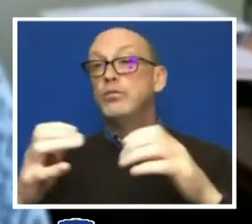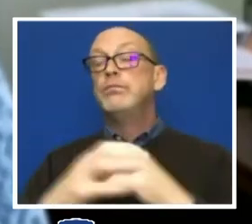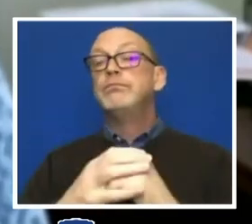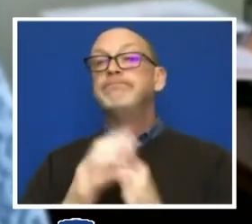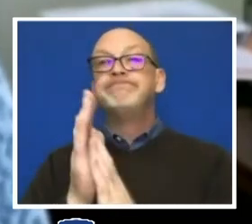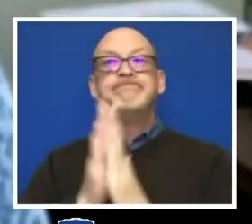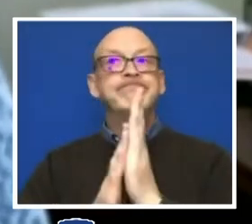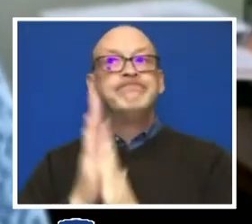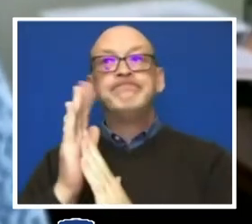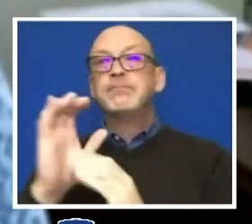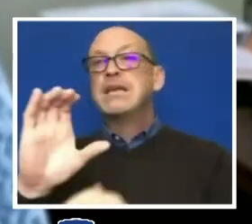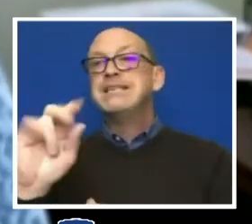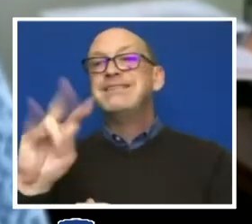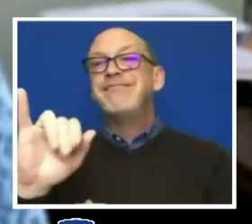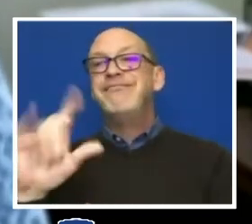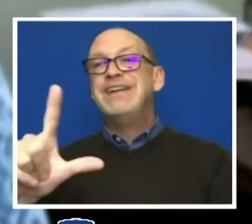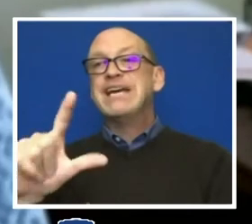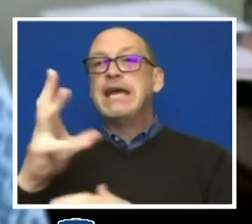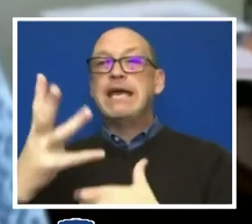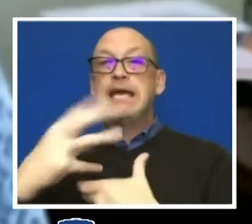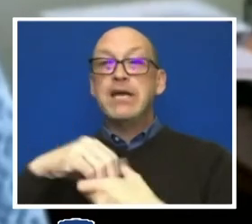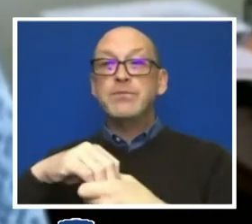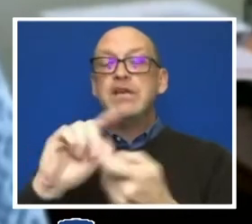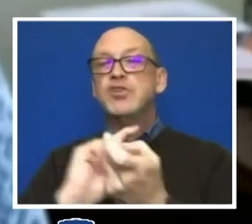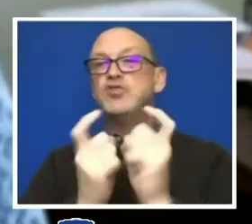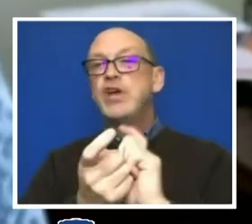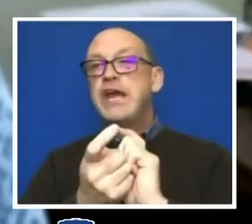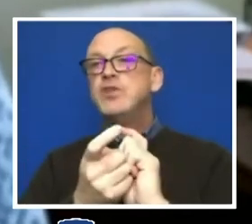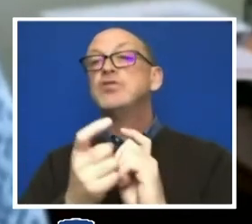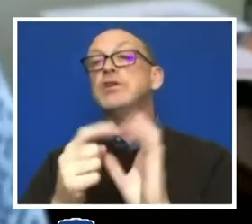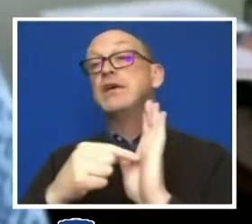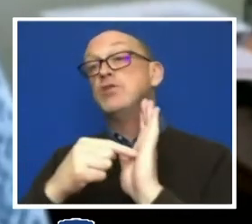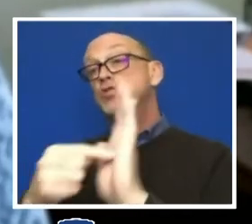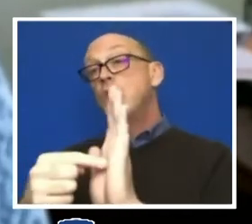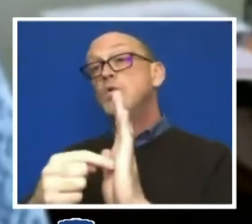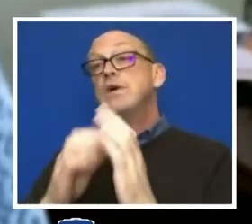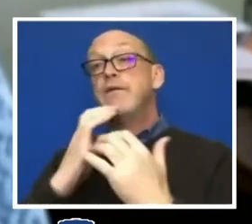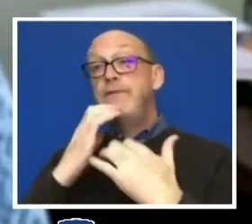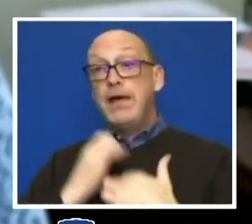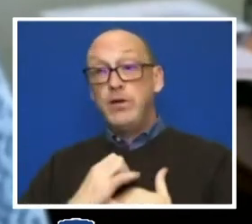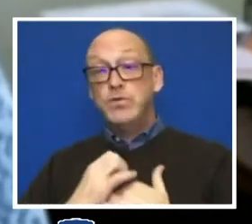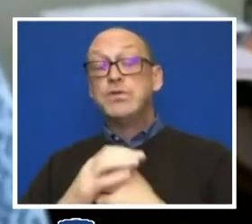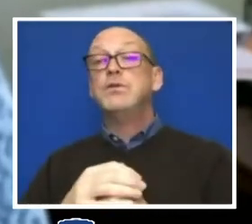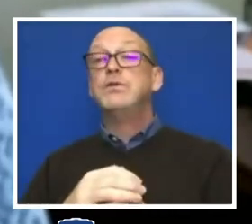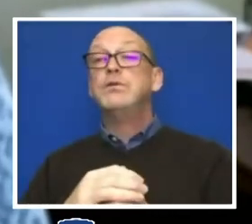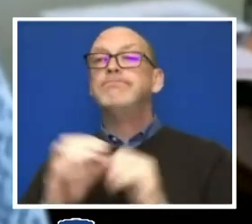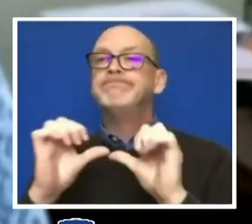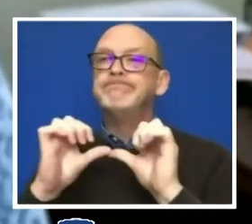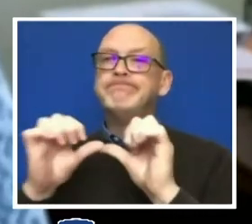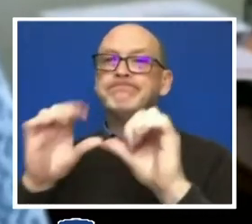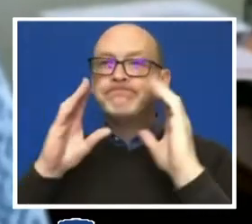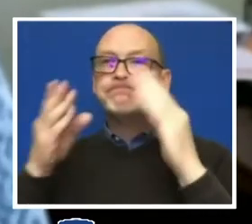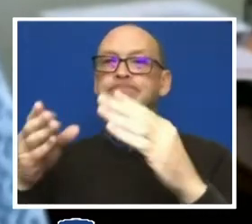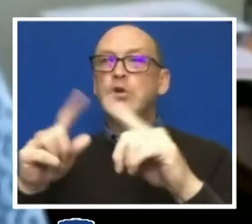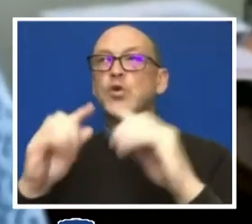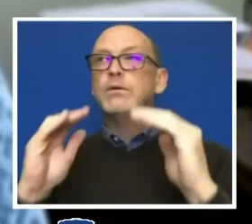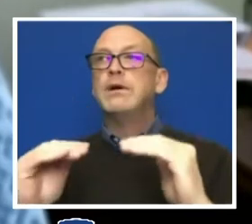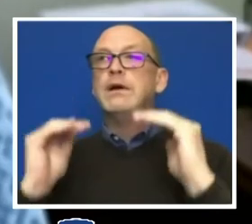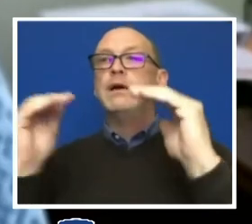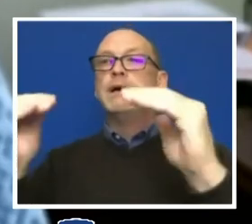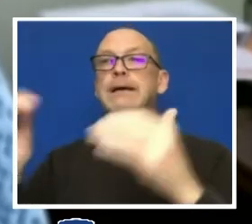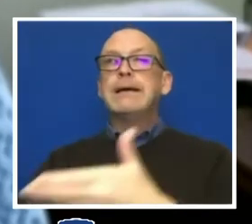civic engagement, change and transformation that reflects our values. Ongoing attention to advancing our collective